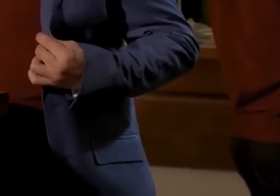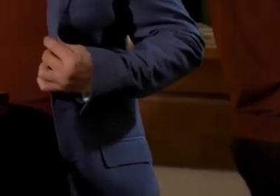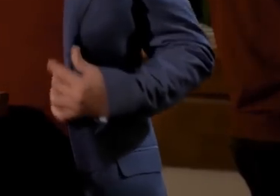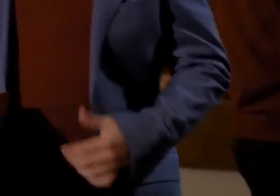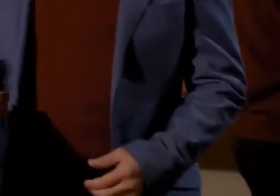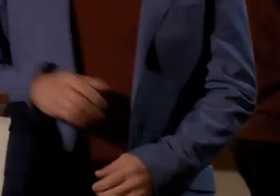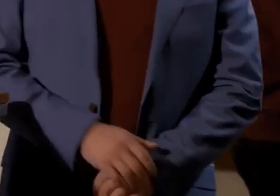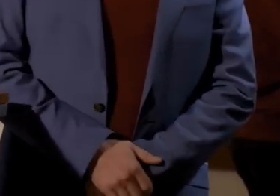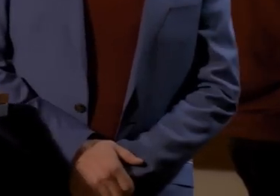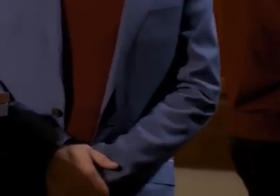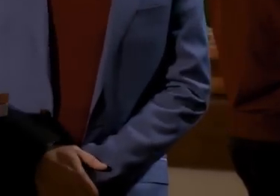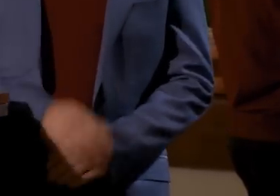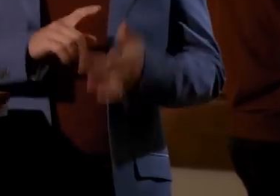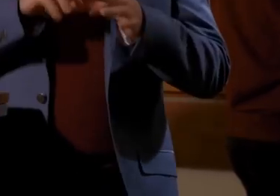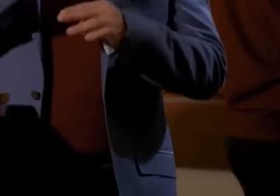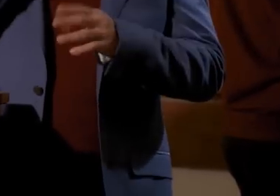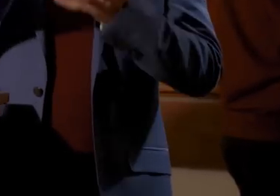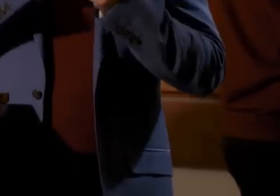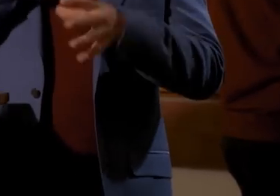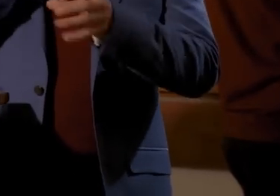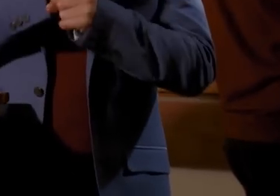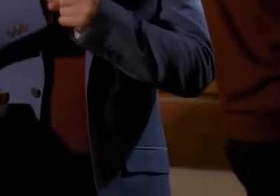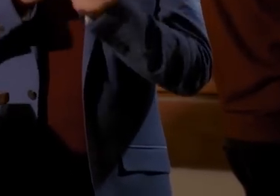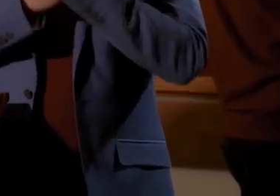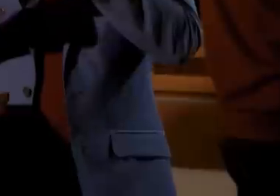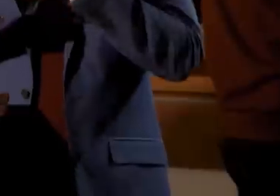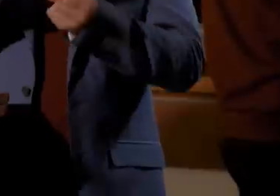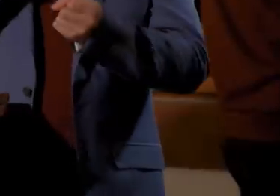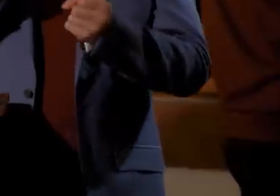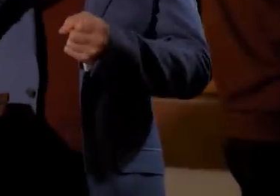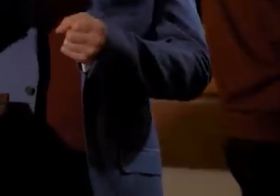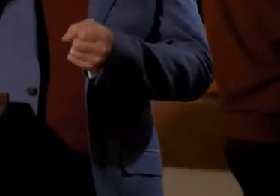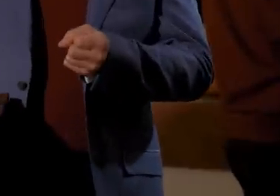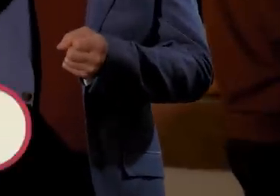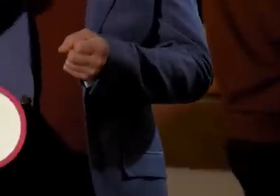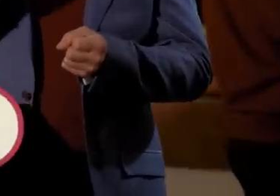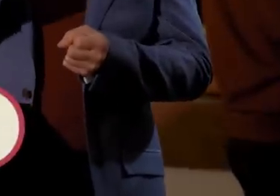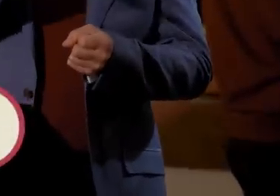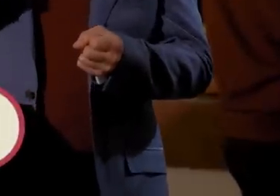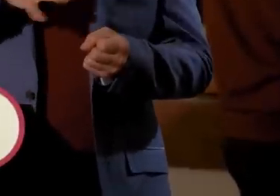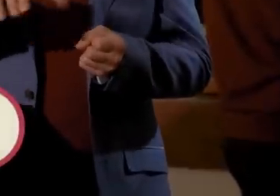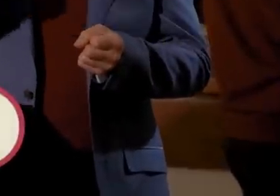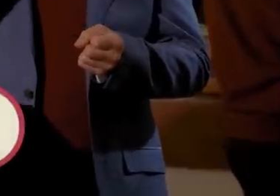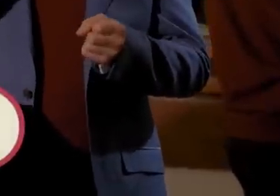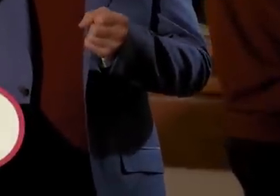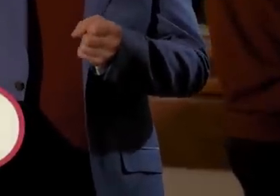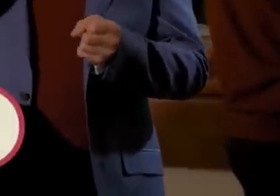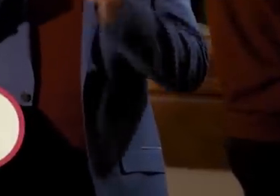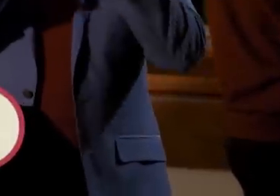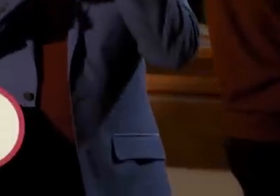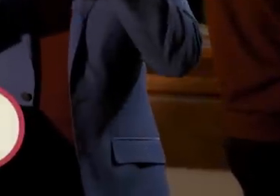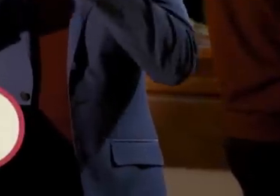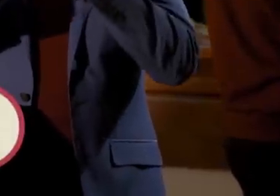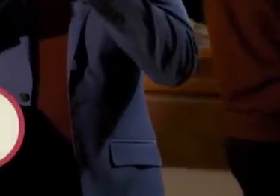Thanks. If you're not eligible for government assistance and you can't afford a hearing aid, you may want to consider a hearing aid bank.